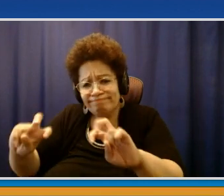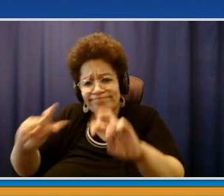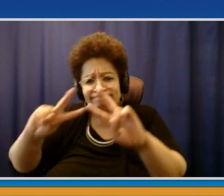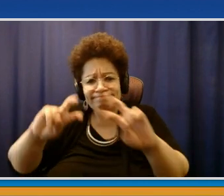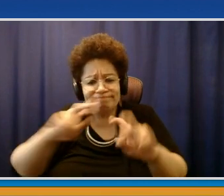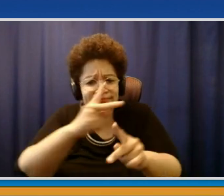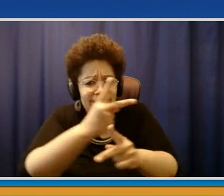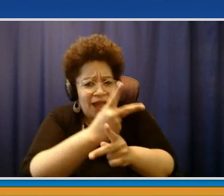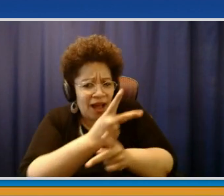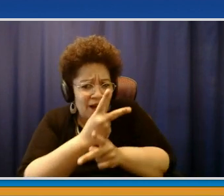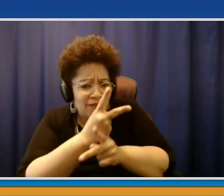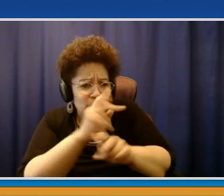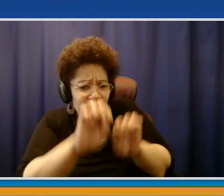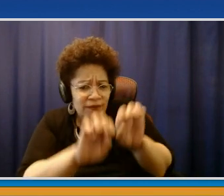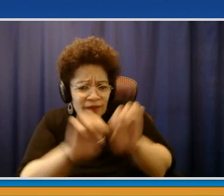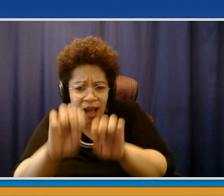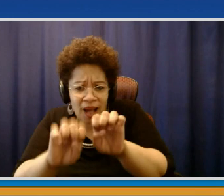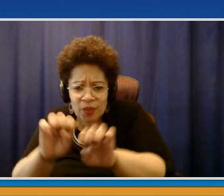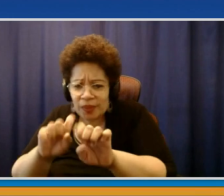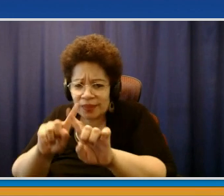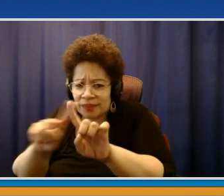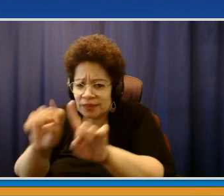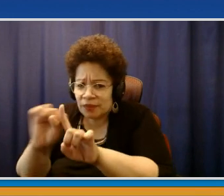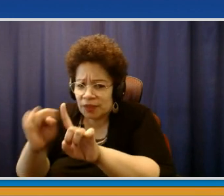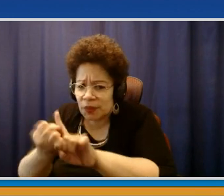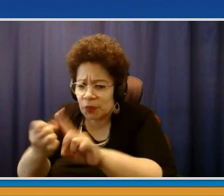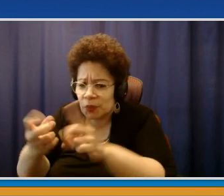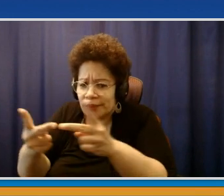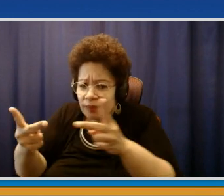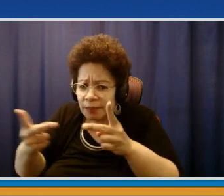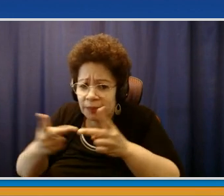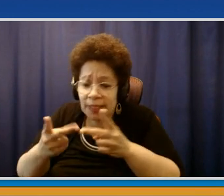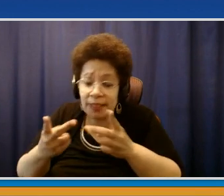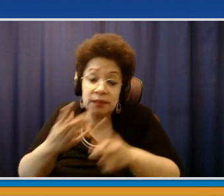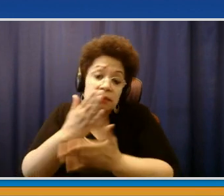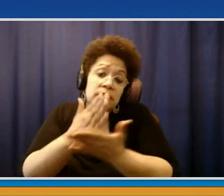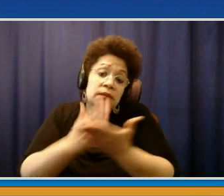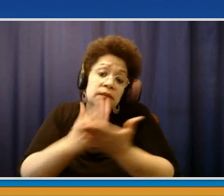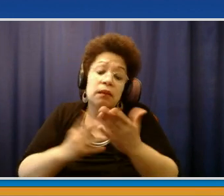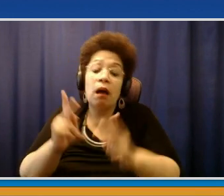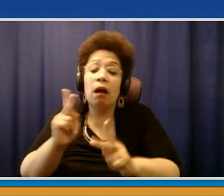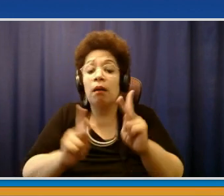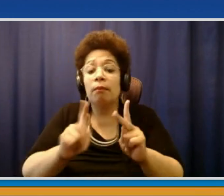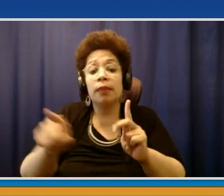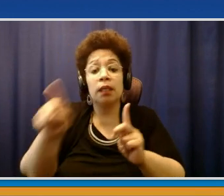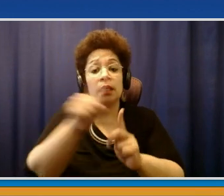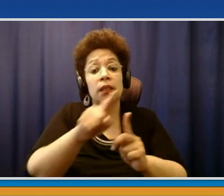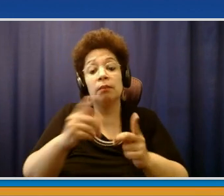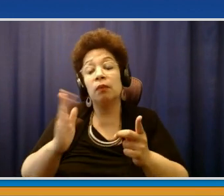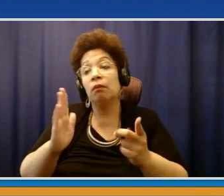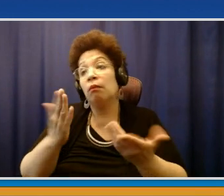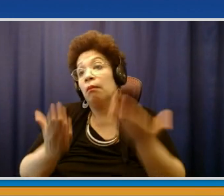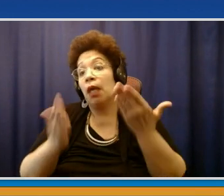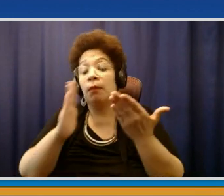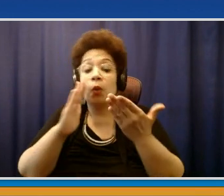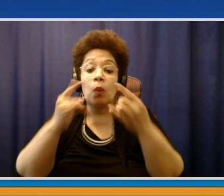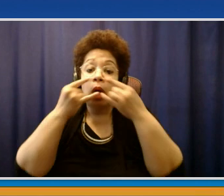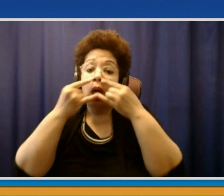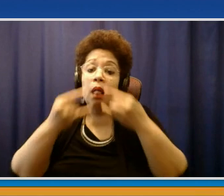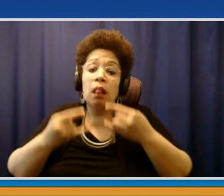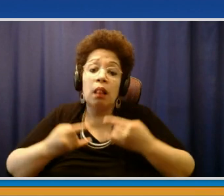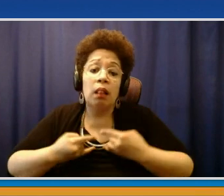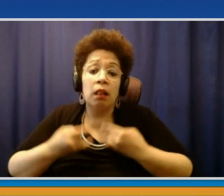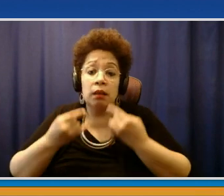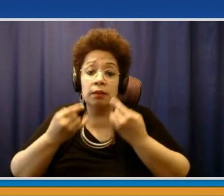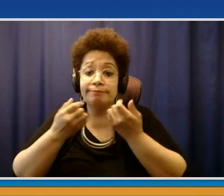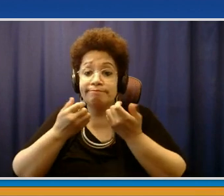just as desirous of taking the masks off for whatever reason, whatever the reason is, ideological reasons, personal health or whatnot.